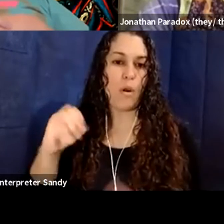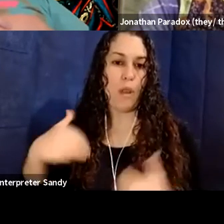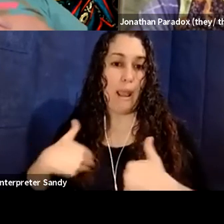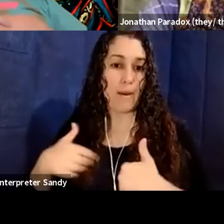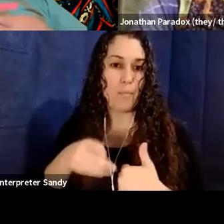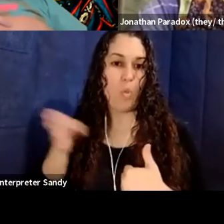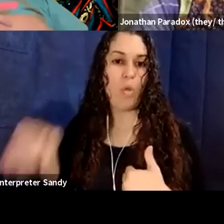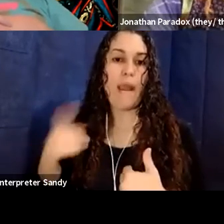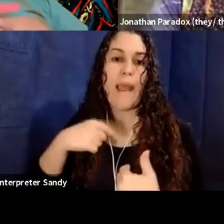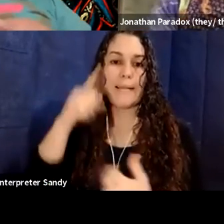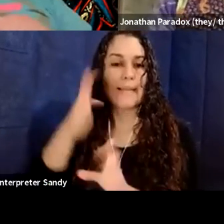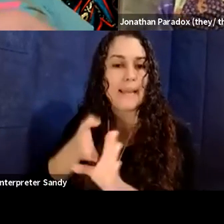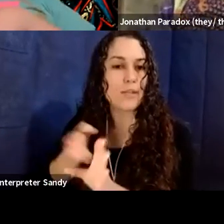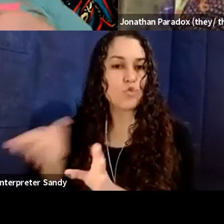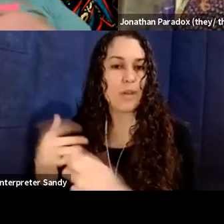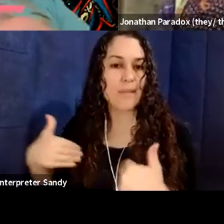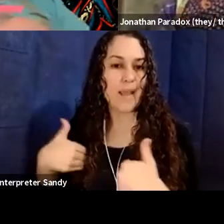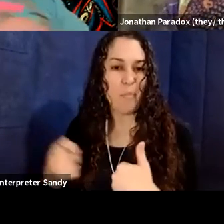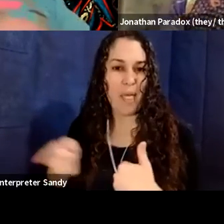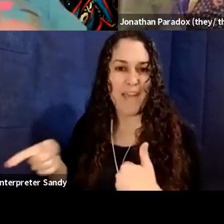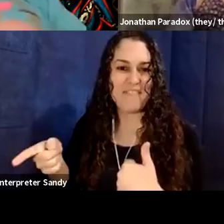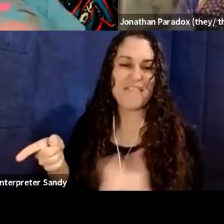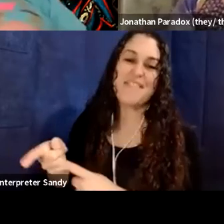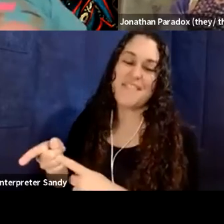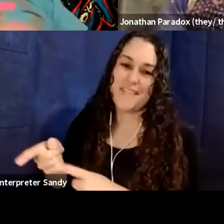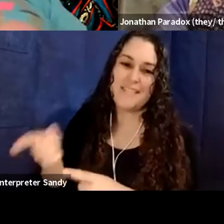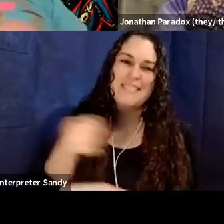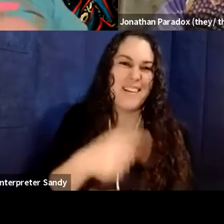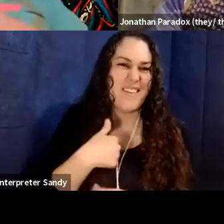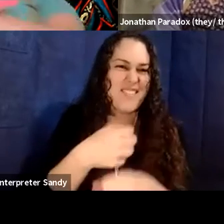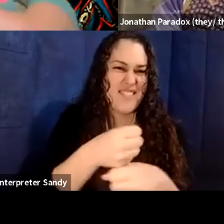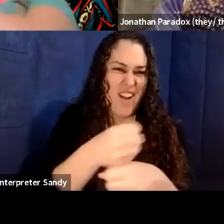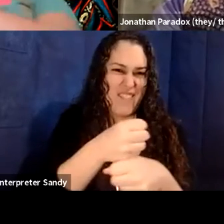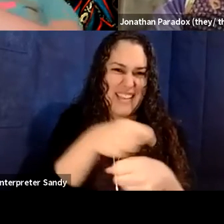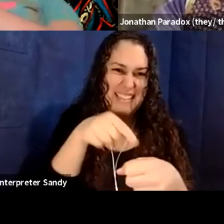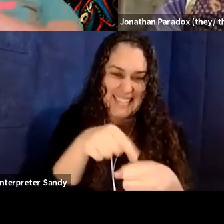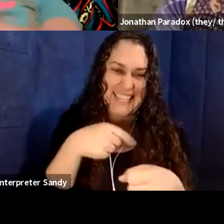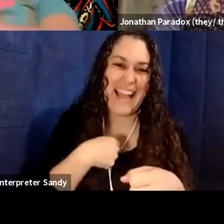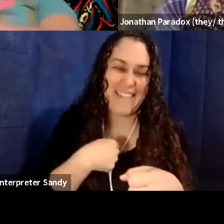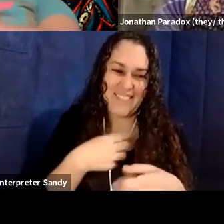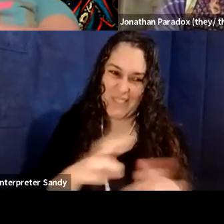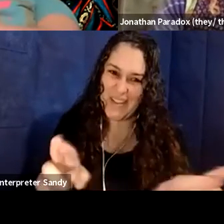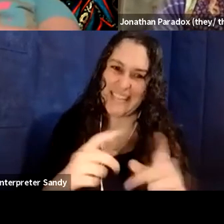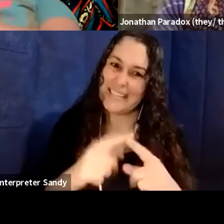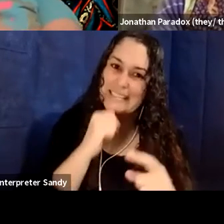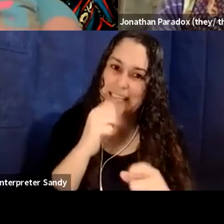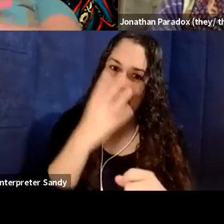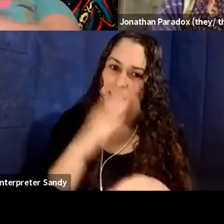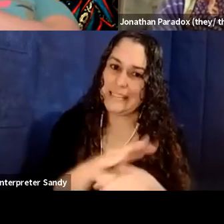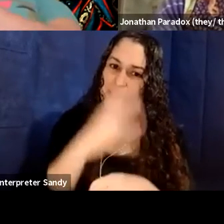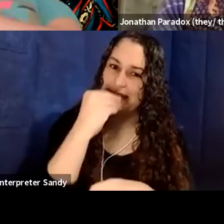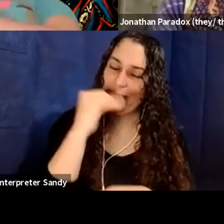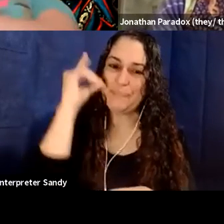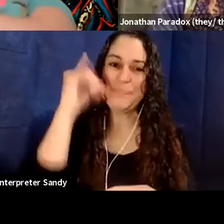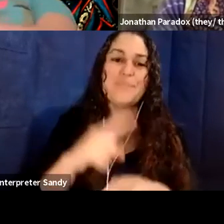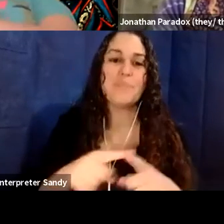in addition to, um, not as much sleep as I should, um, that my